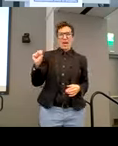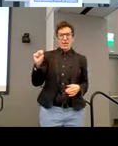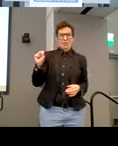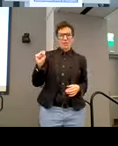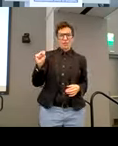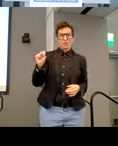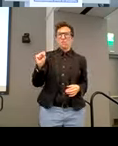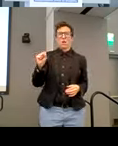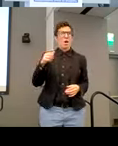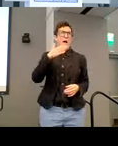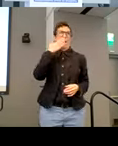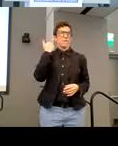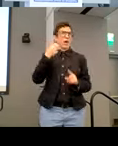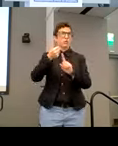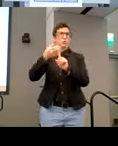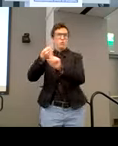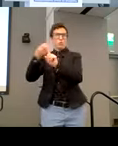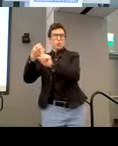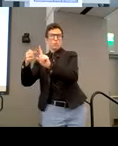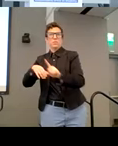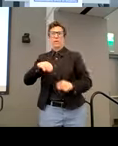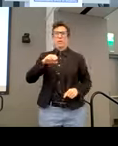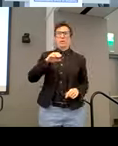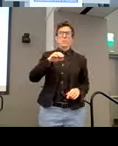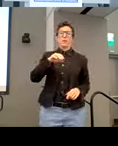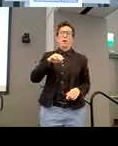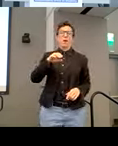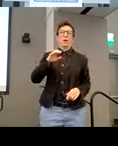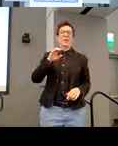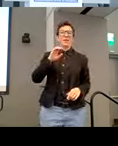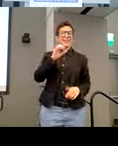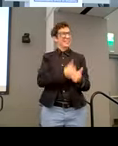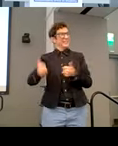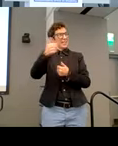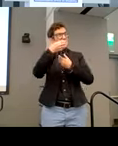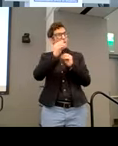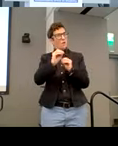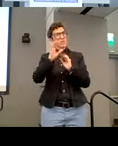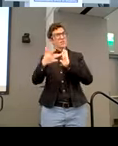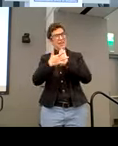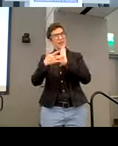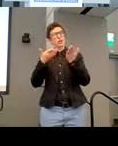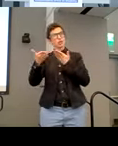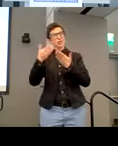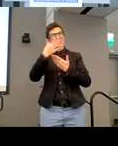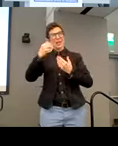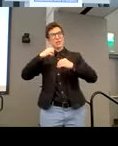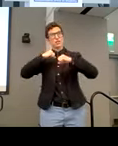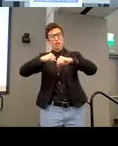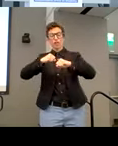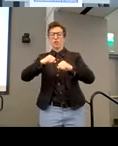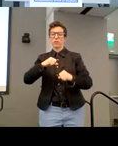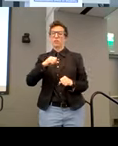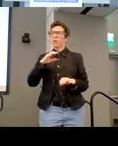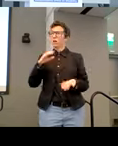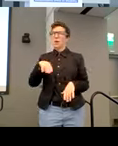didn't even try to remember, but I did spell it out for accessibility reasons, executive office of technology services and security, amazing